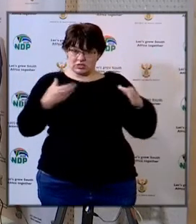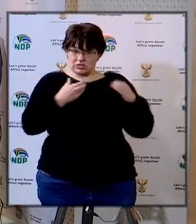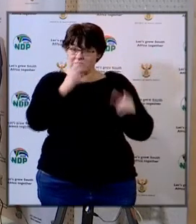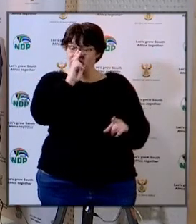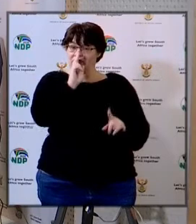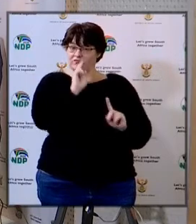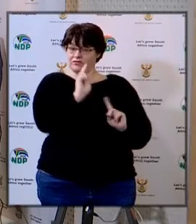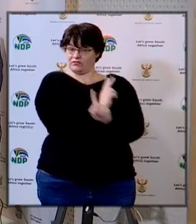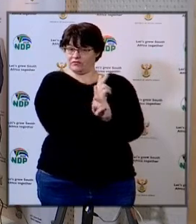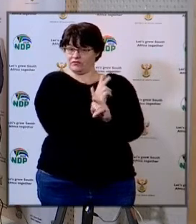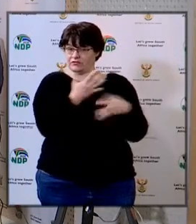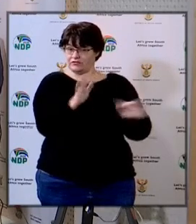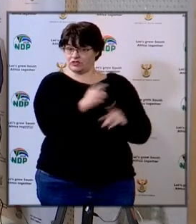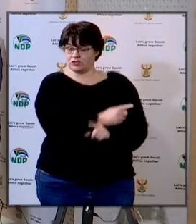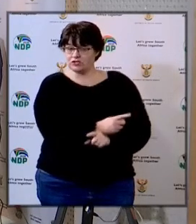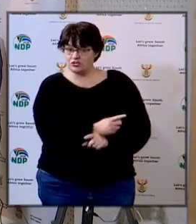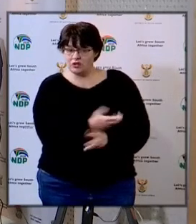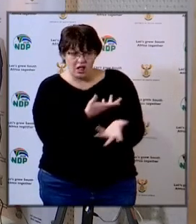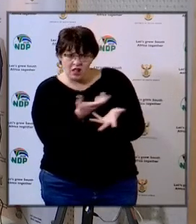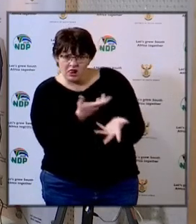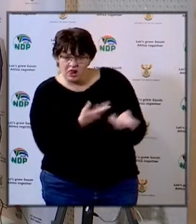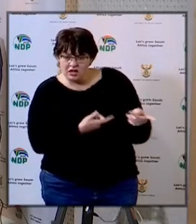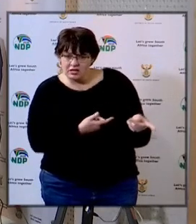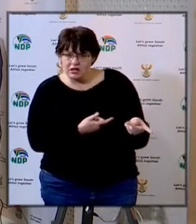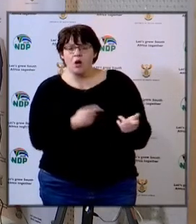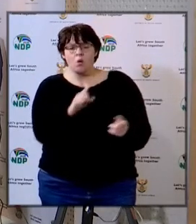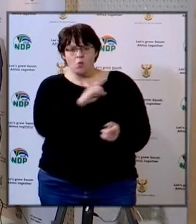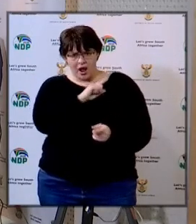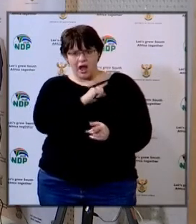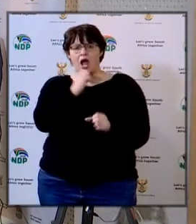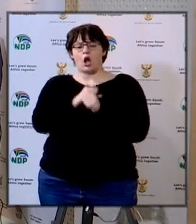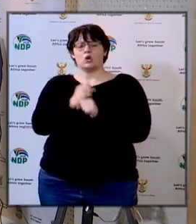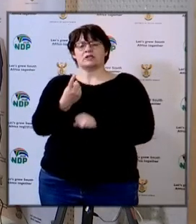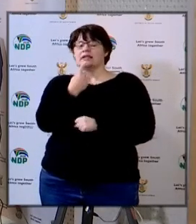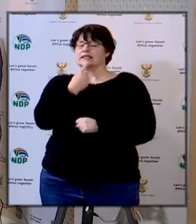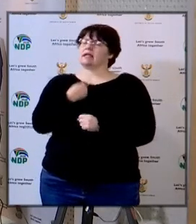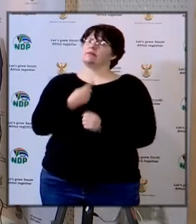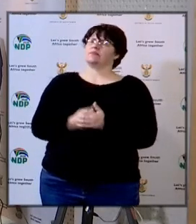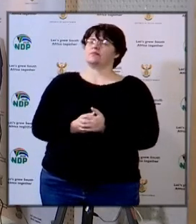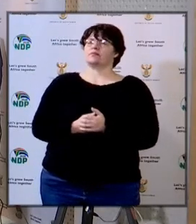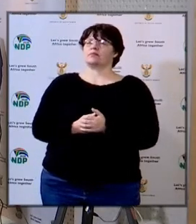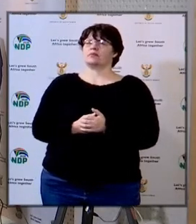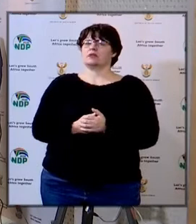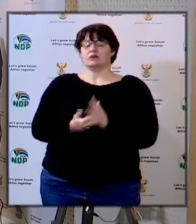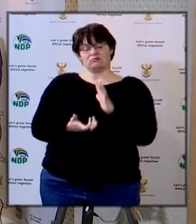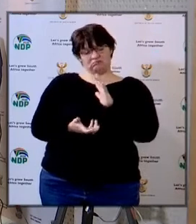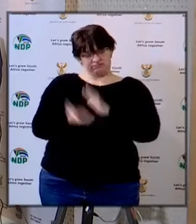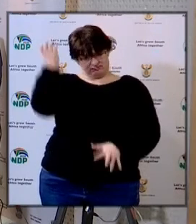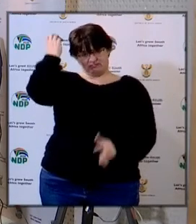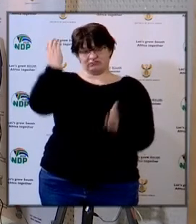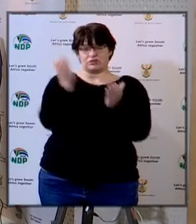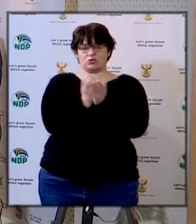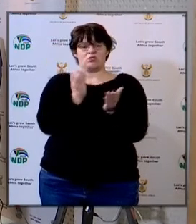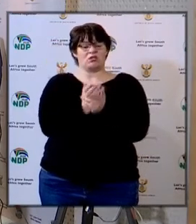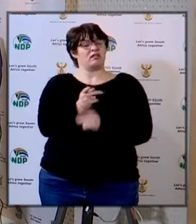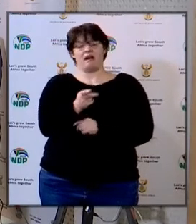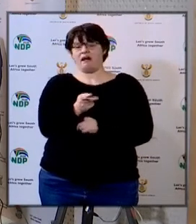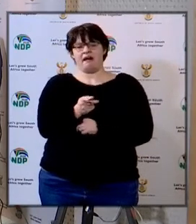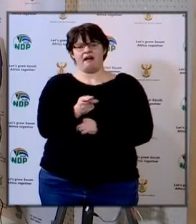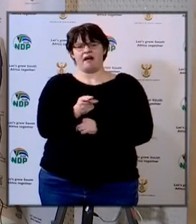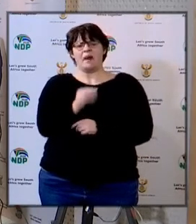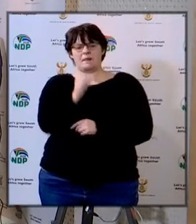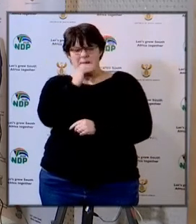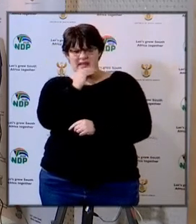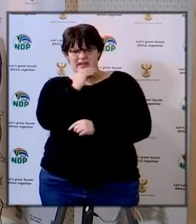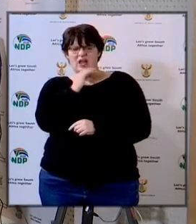cluster given the fact that the how thing MEC has gone so far is to say that the vandalization of schools is